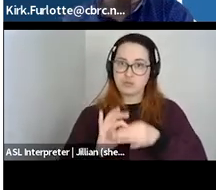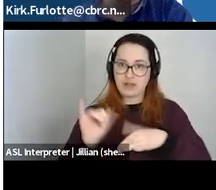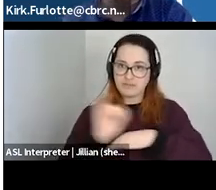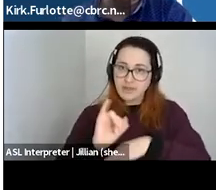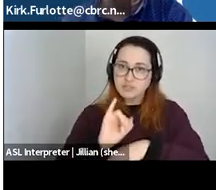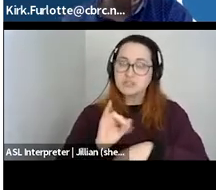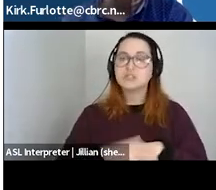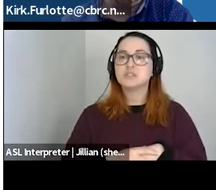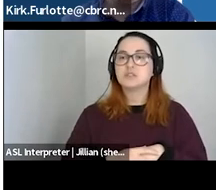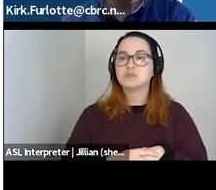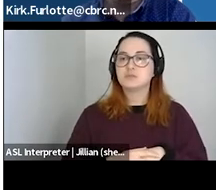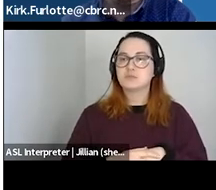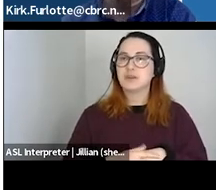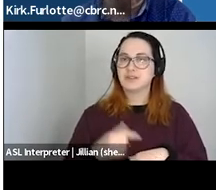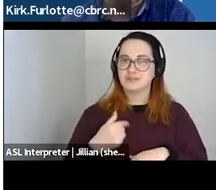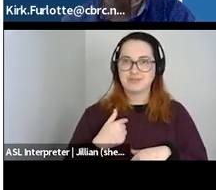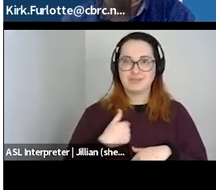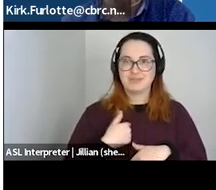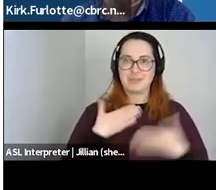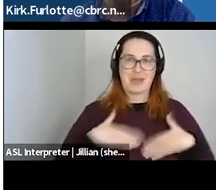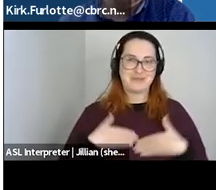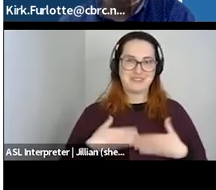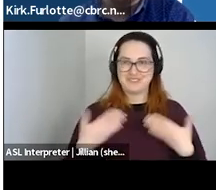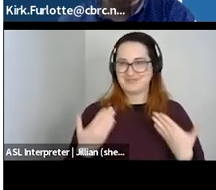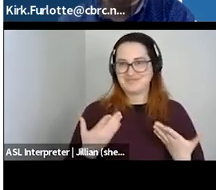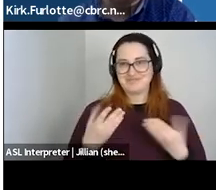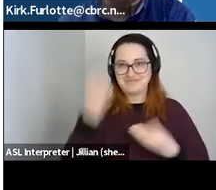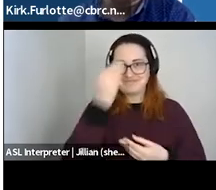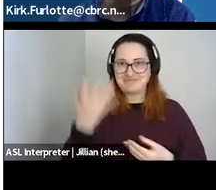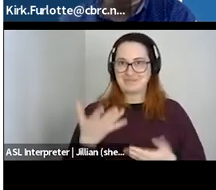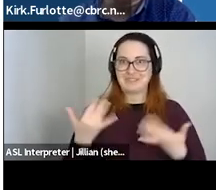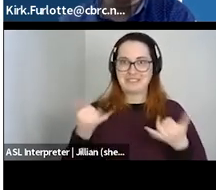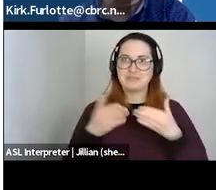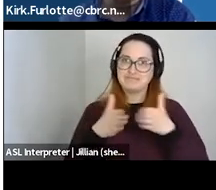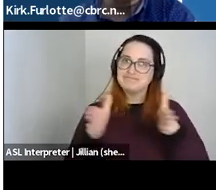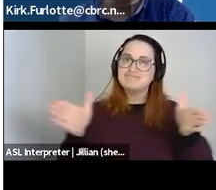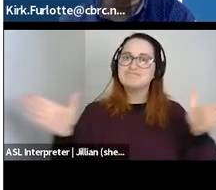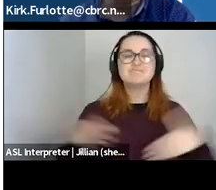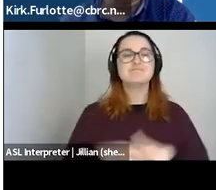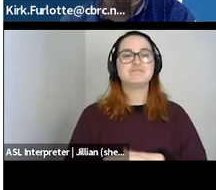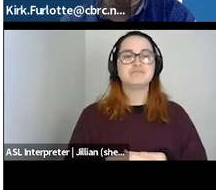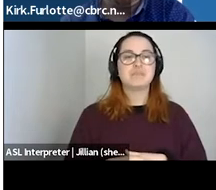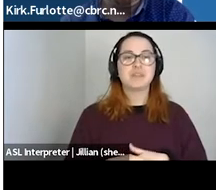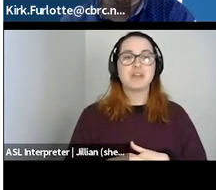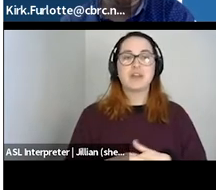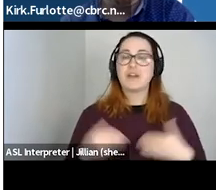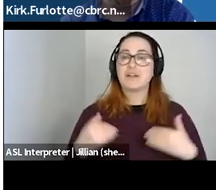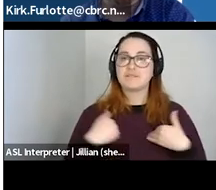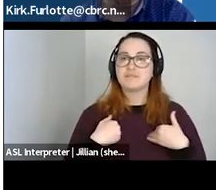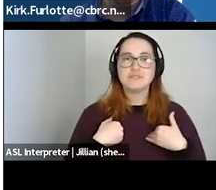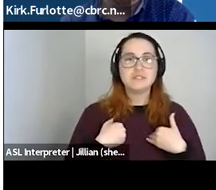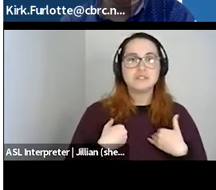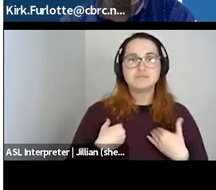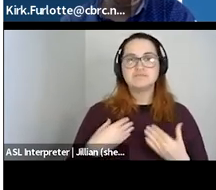I am pleased to say, though, that we're expanding beyond that, course. Our four pillars are community-led research, knowledge exchange, network